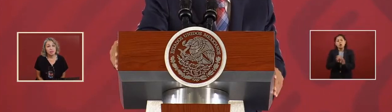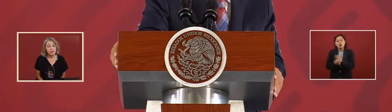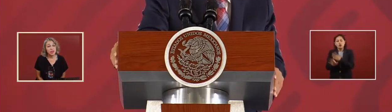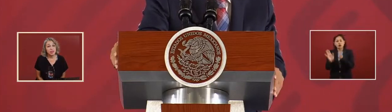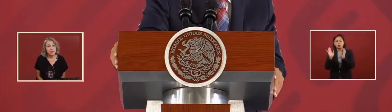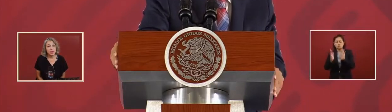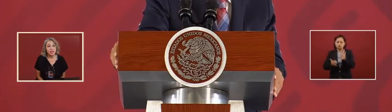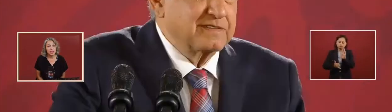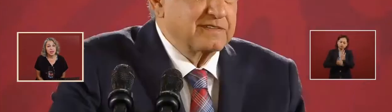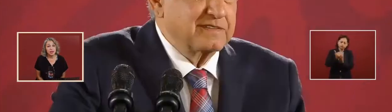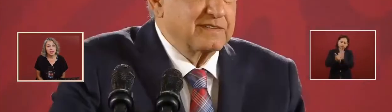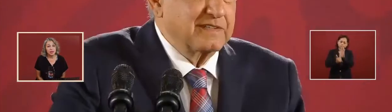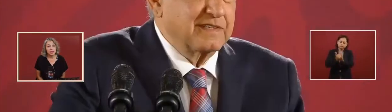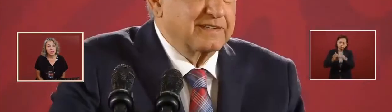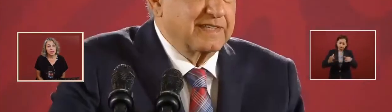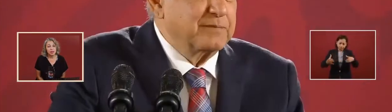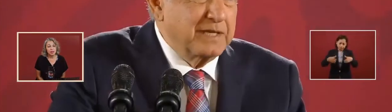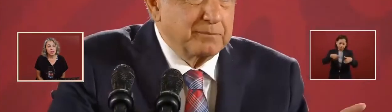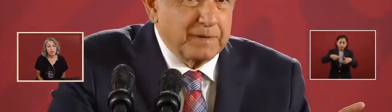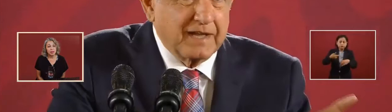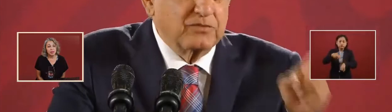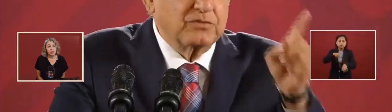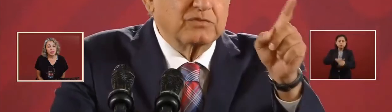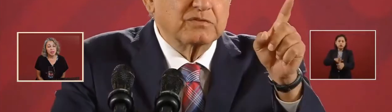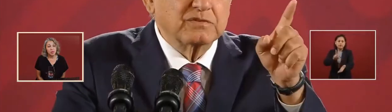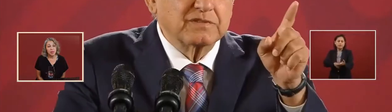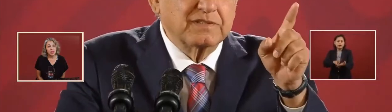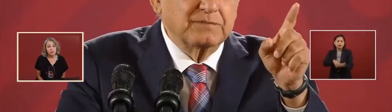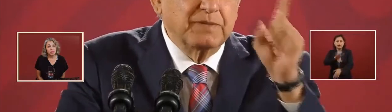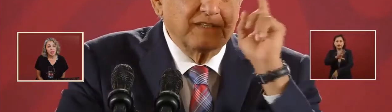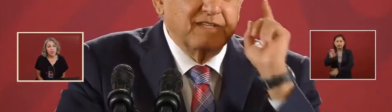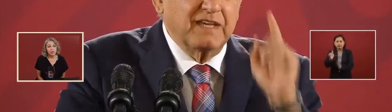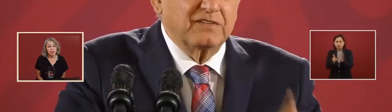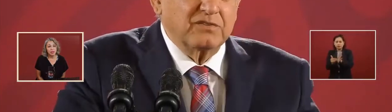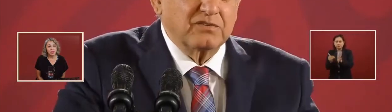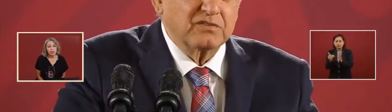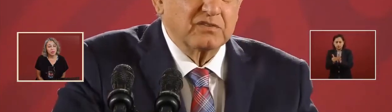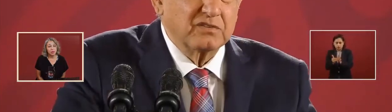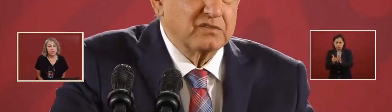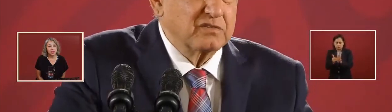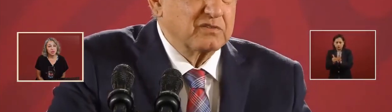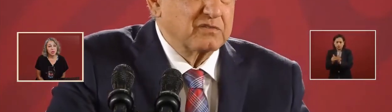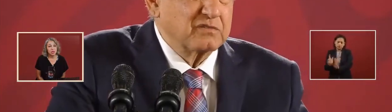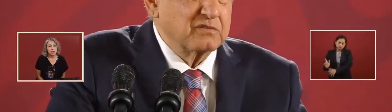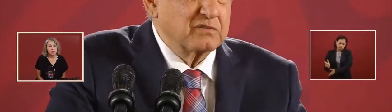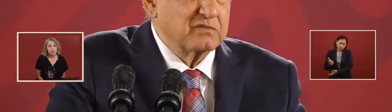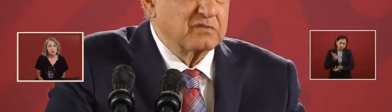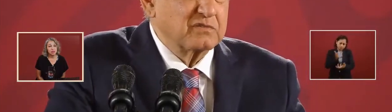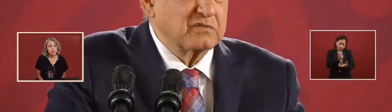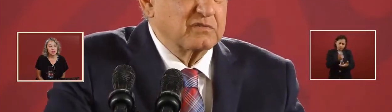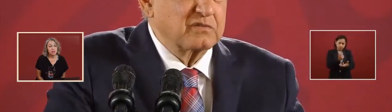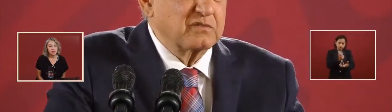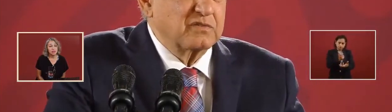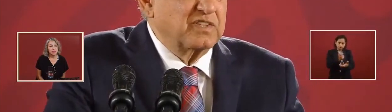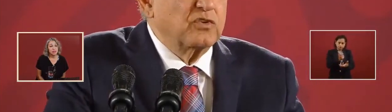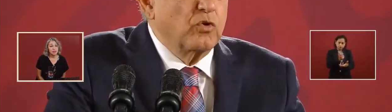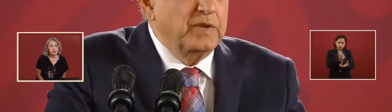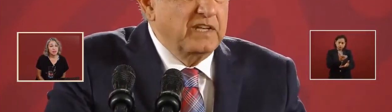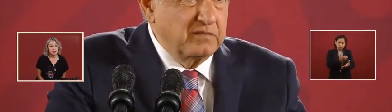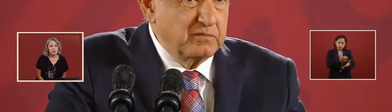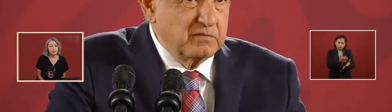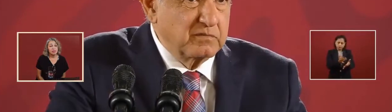they wind up paying within 20 years $5,000